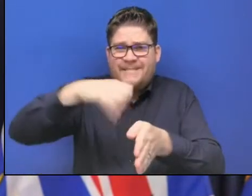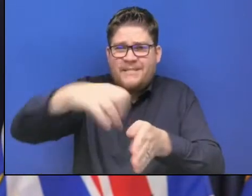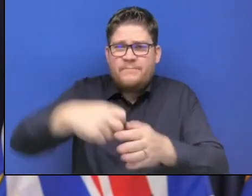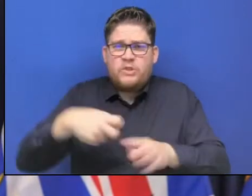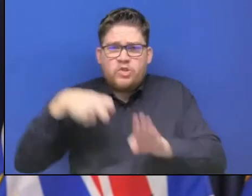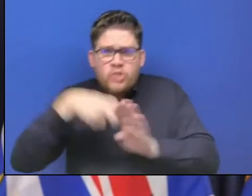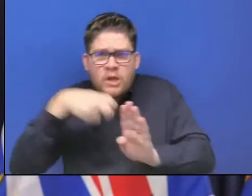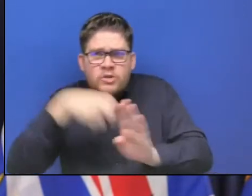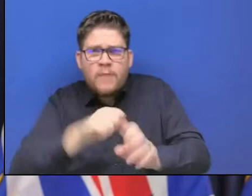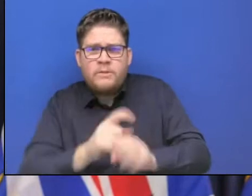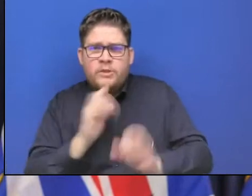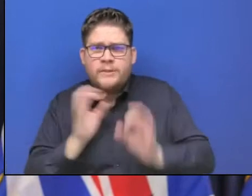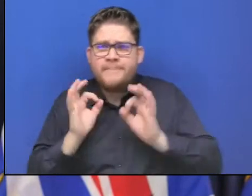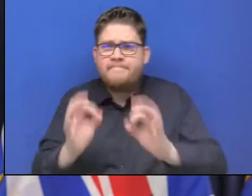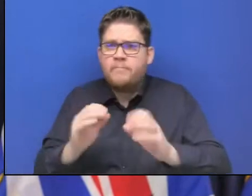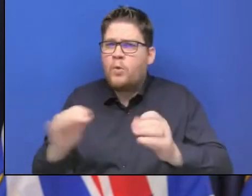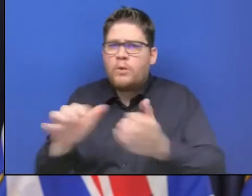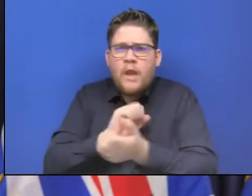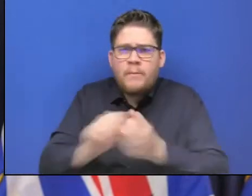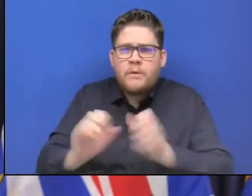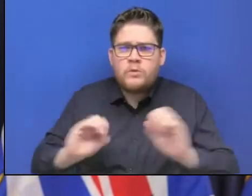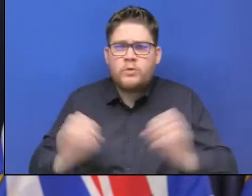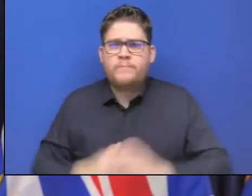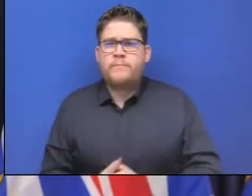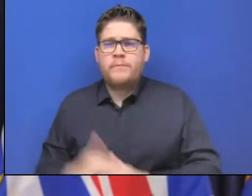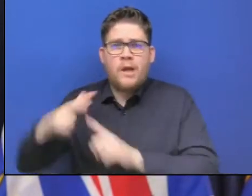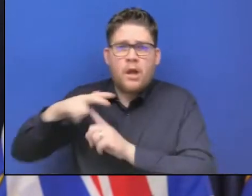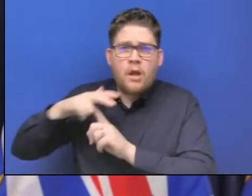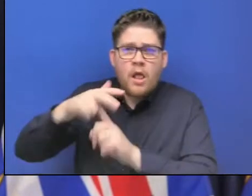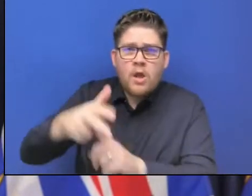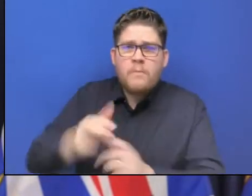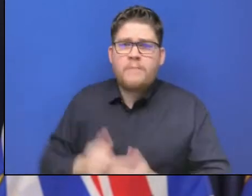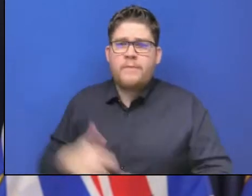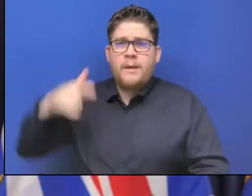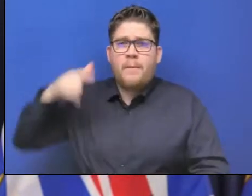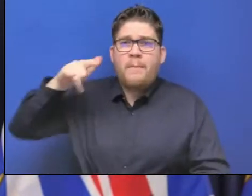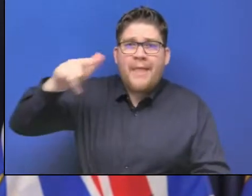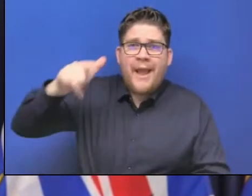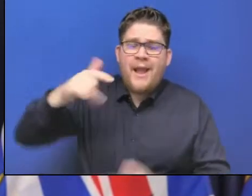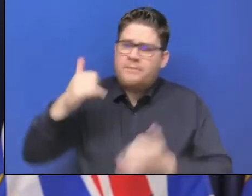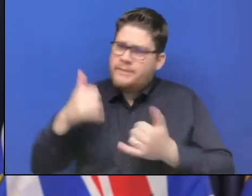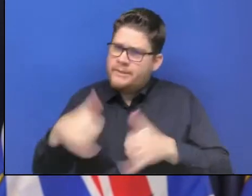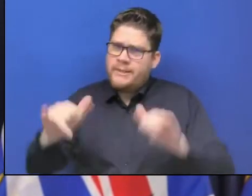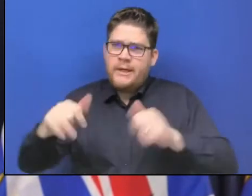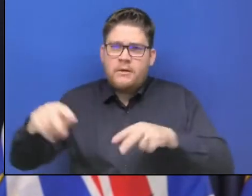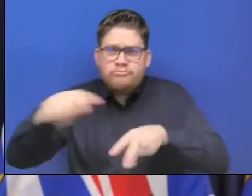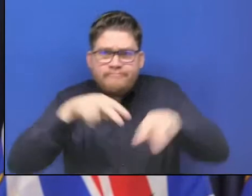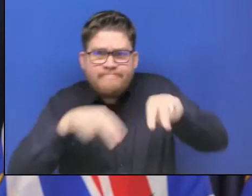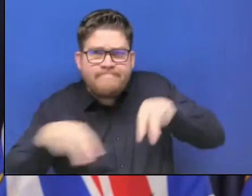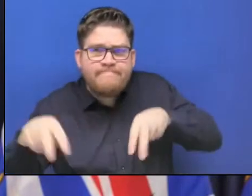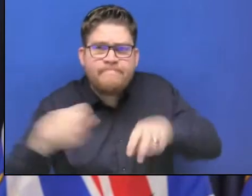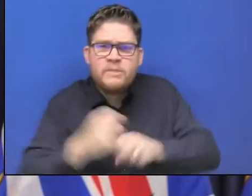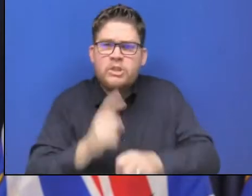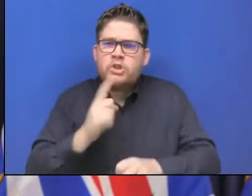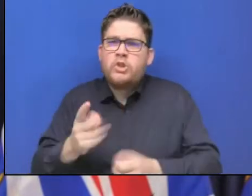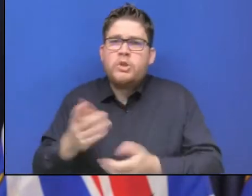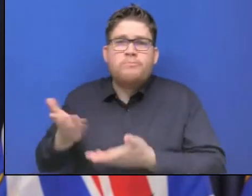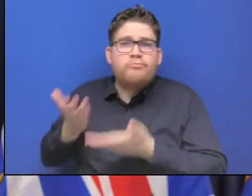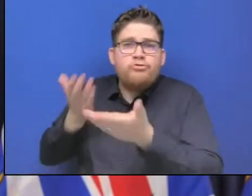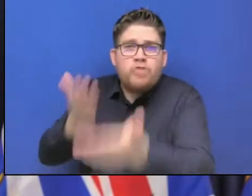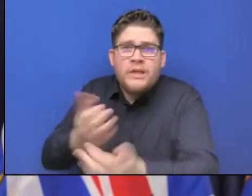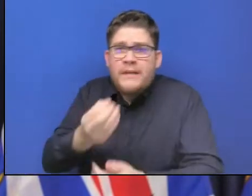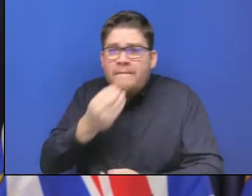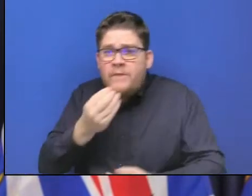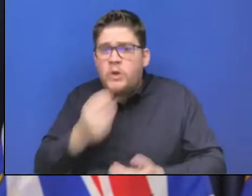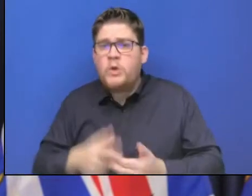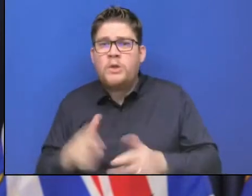airplanes flying missions all over the affected areas. Helping, assessing and delivering food. We also have a contingent of emergency